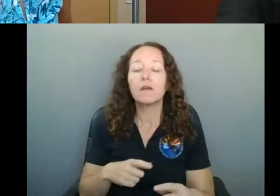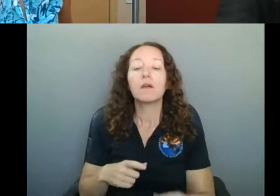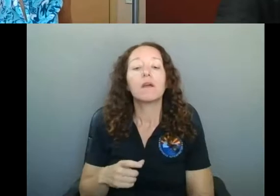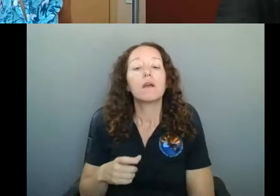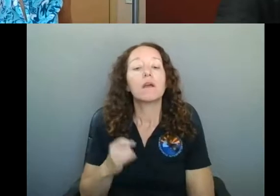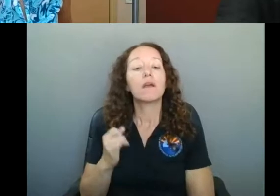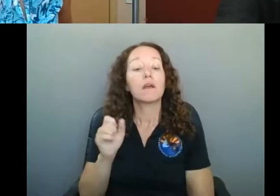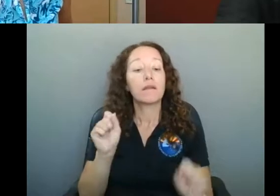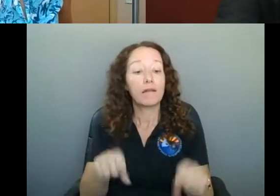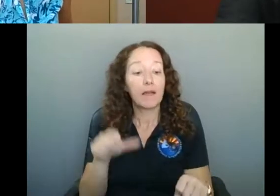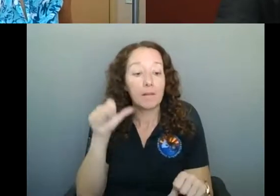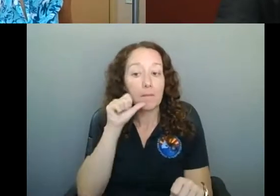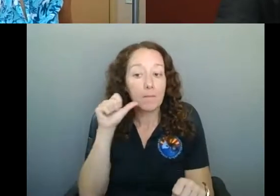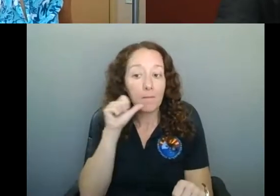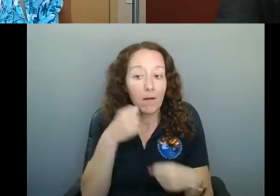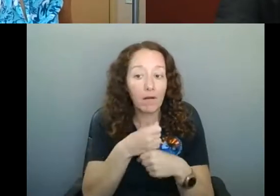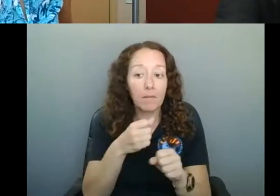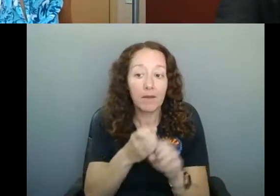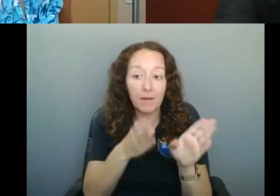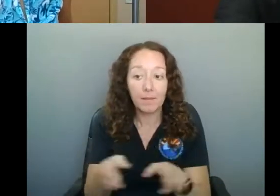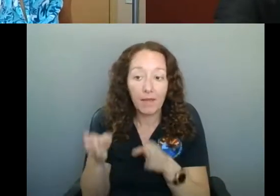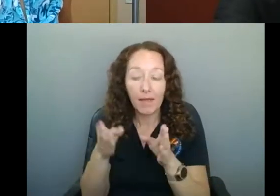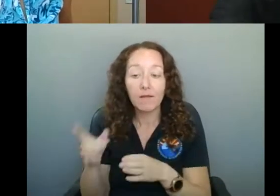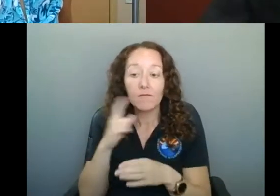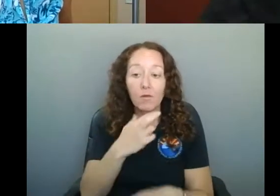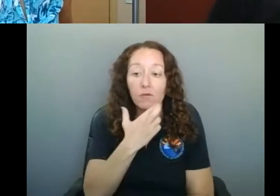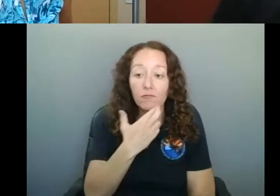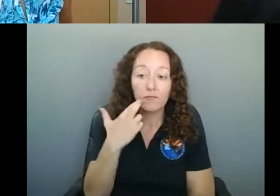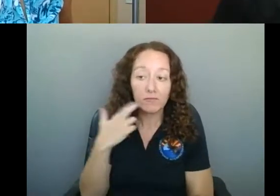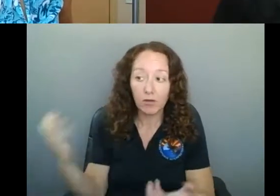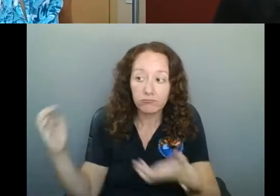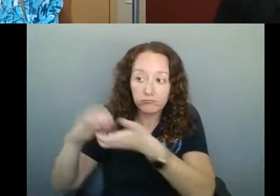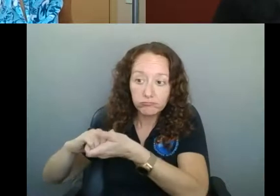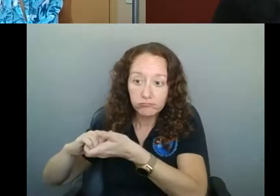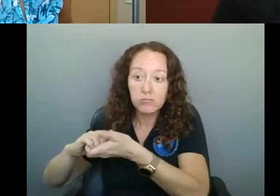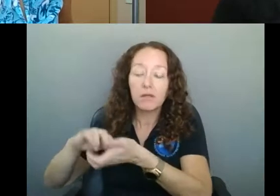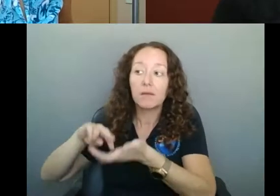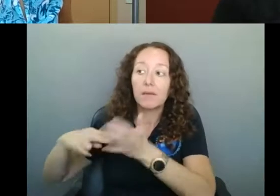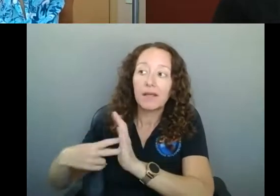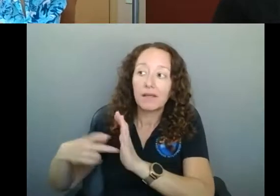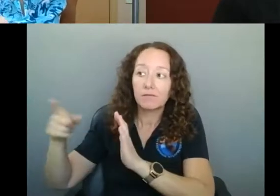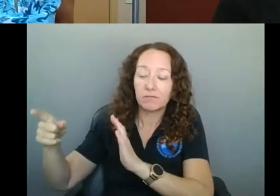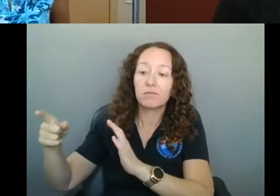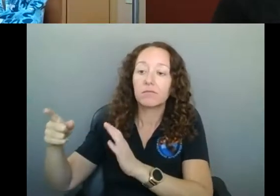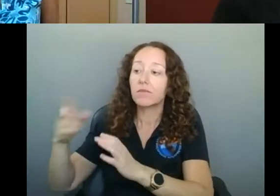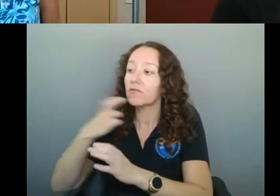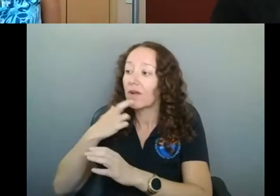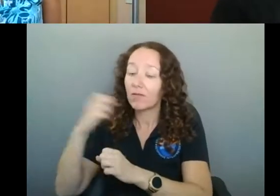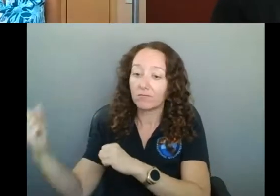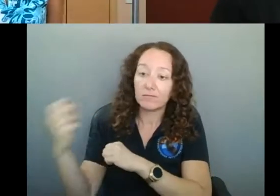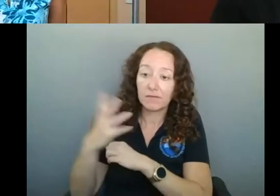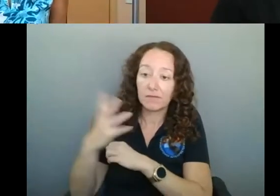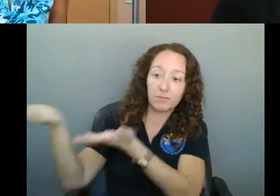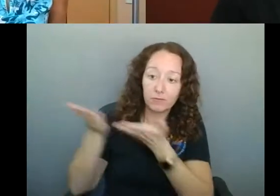restaurant for food delivery to the bar rather than prepare the food on site? The answer to that is